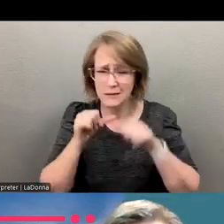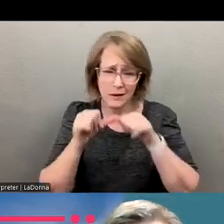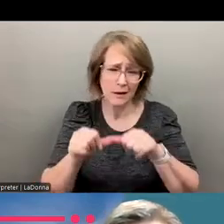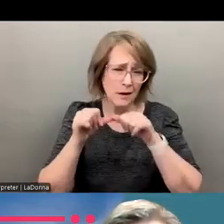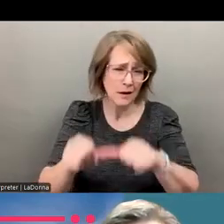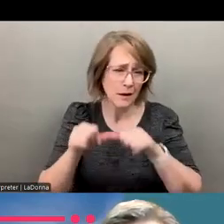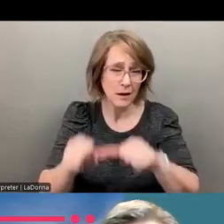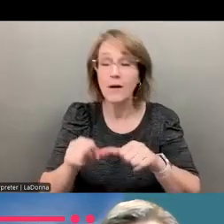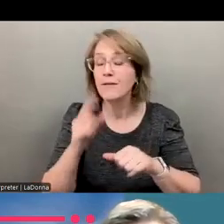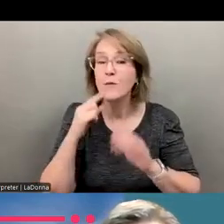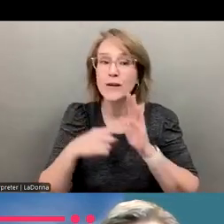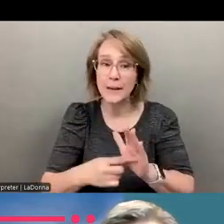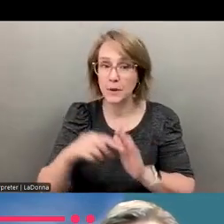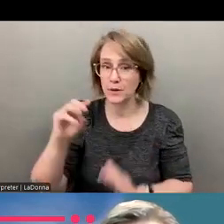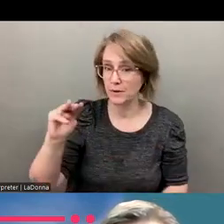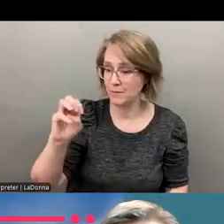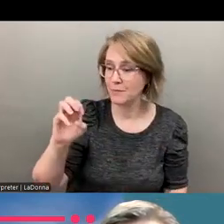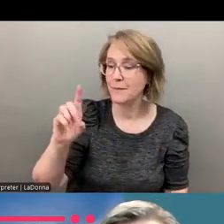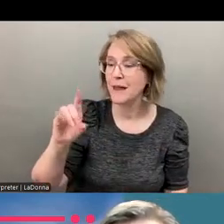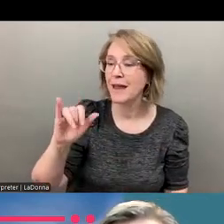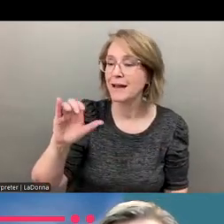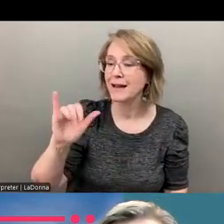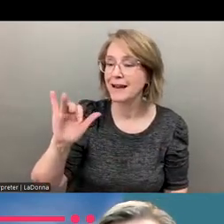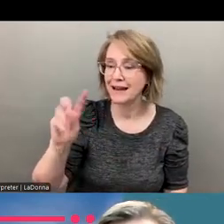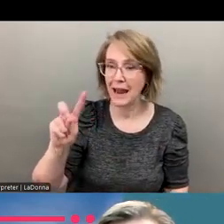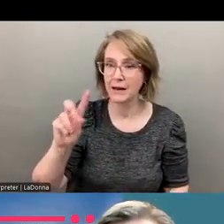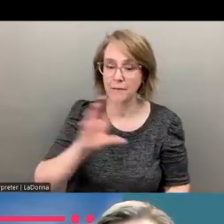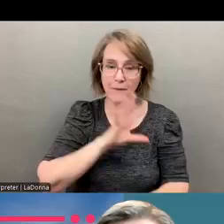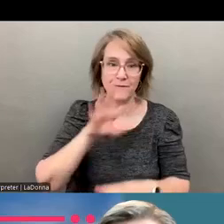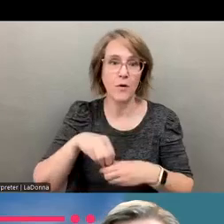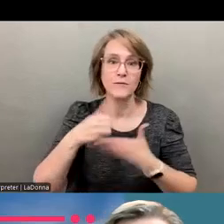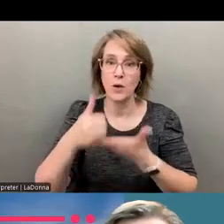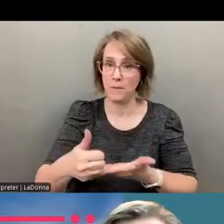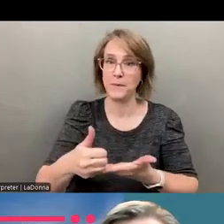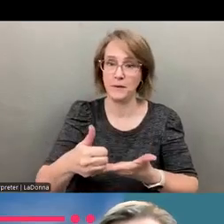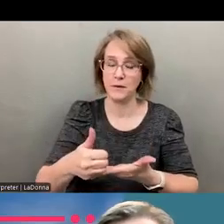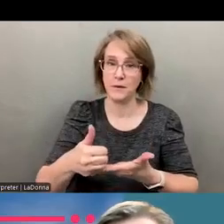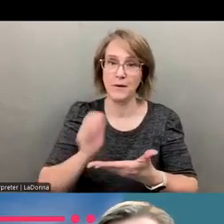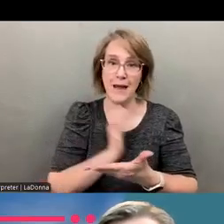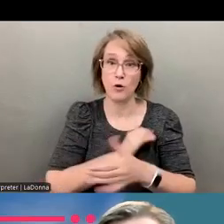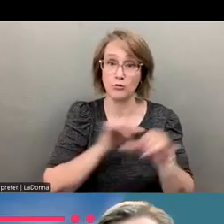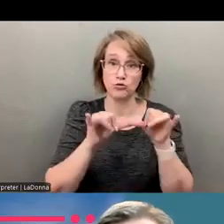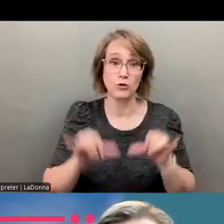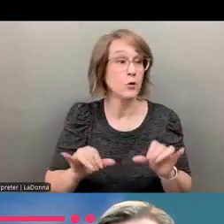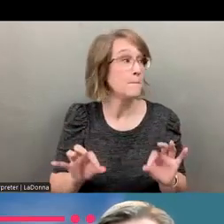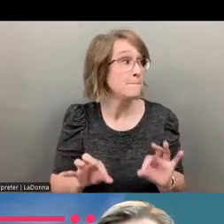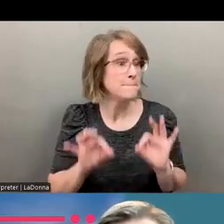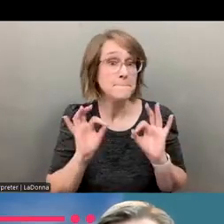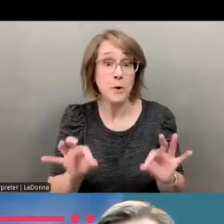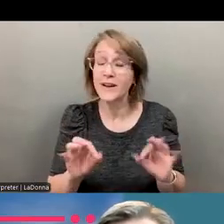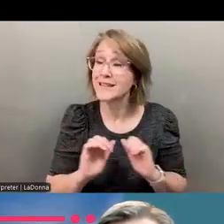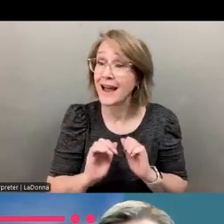Medicaid coming to support the behavioral health infrastructure, right? And I think great proof of that is the Medicaid director